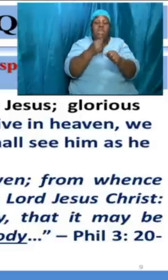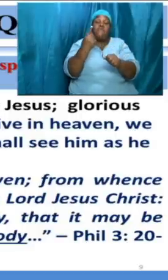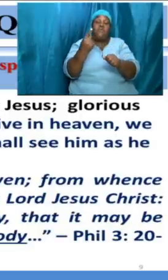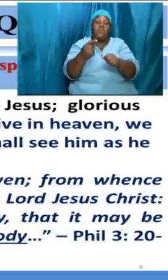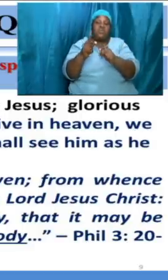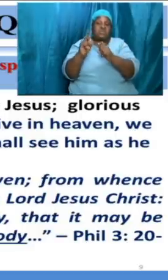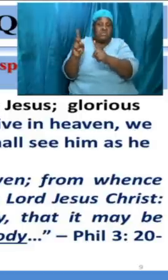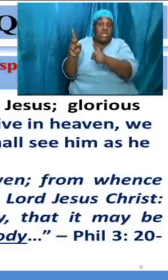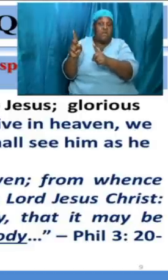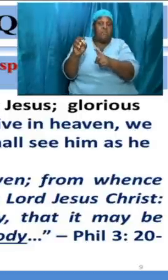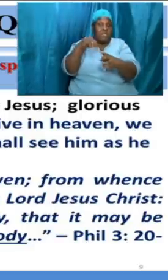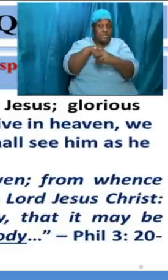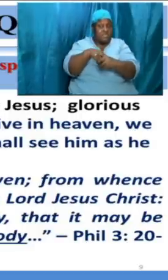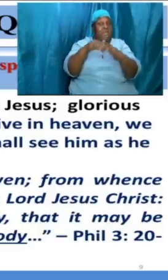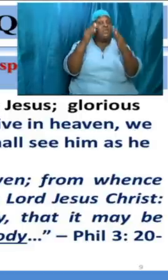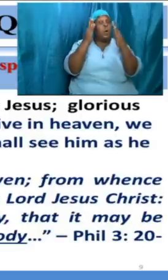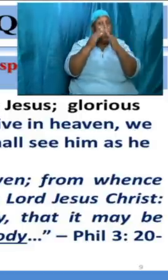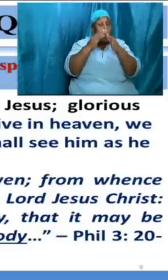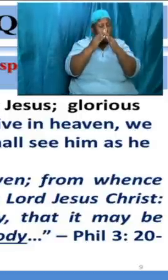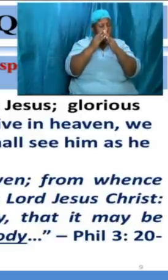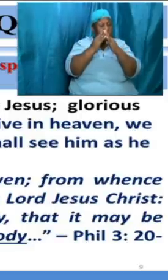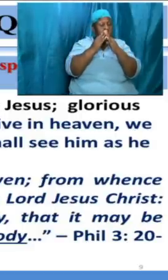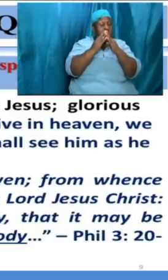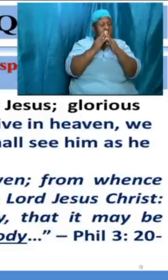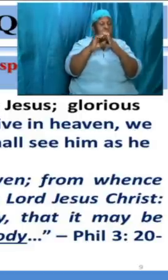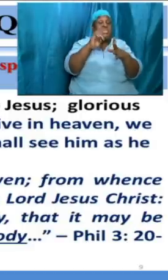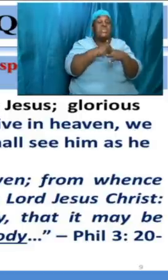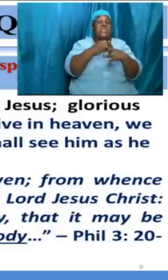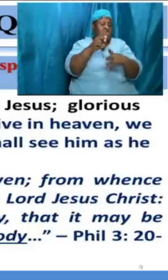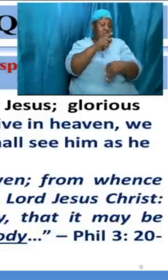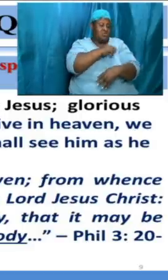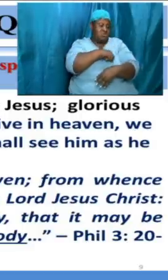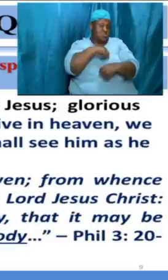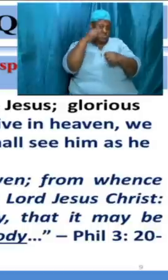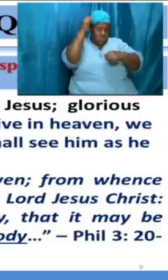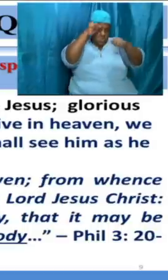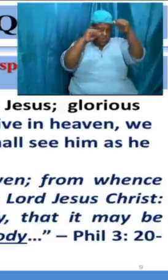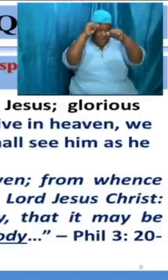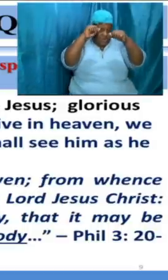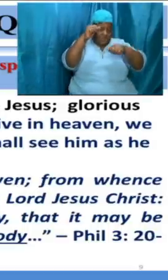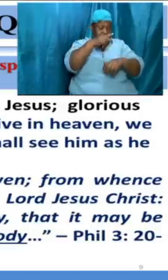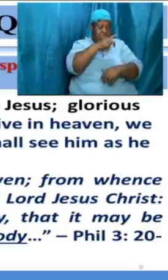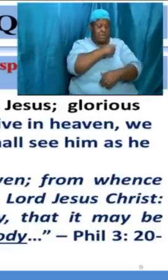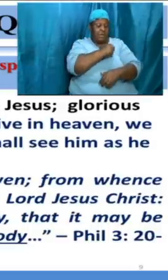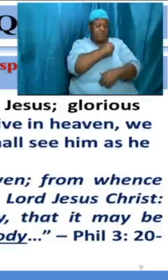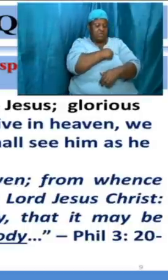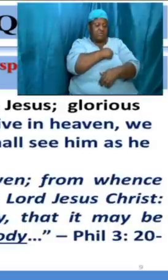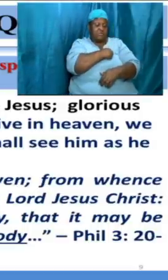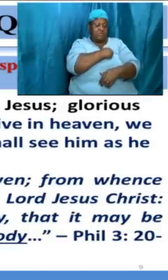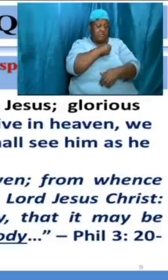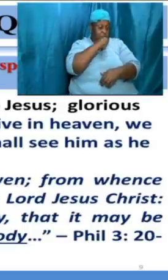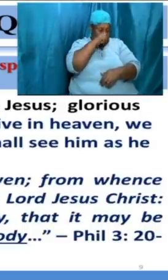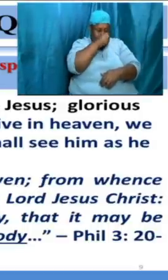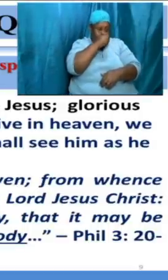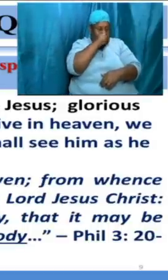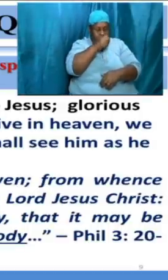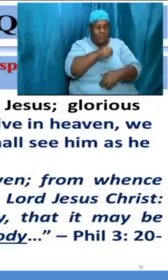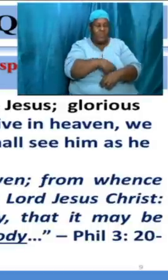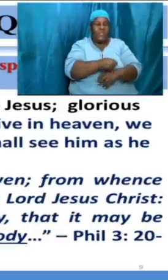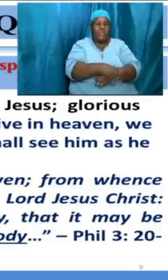doubting when he heard that jesus was alive and was with them physically bodily